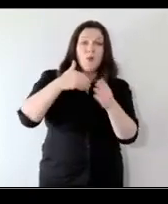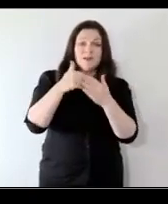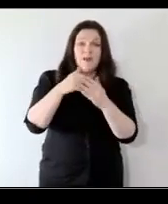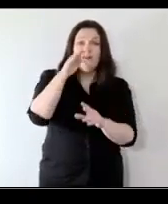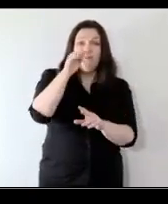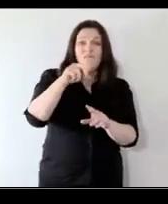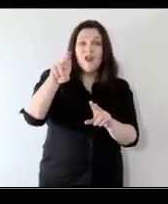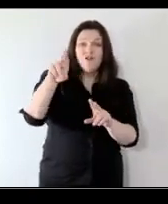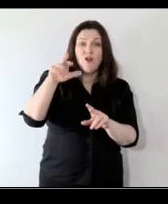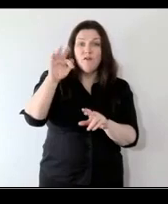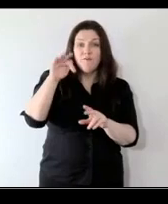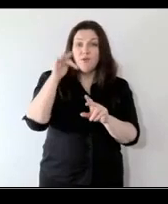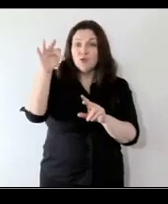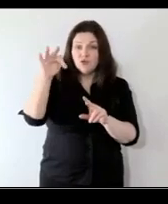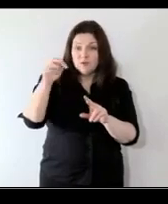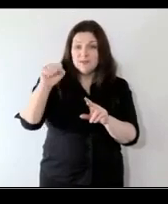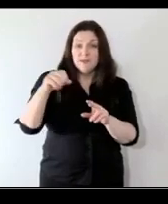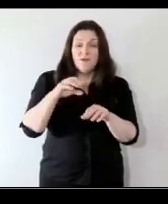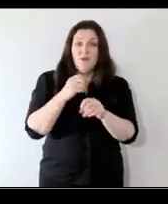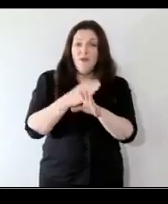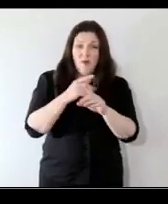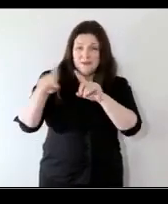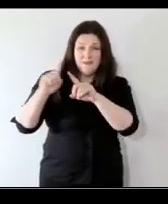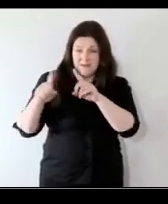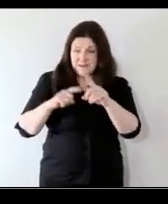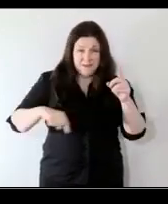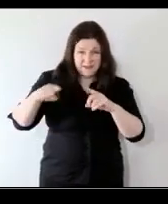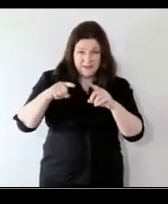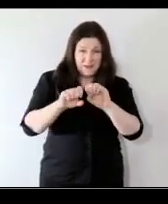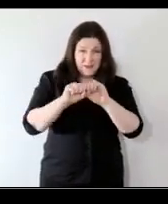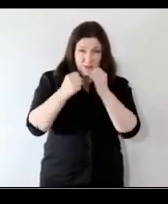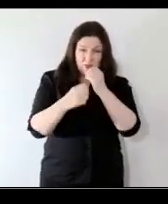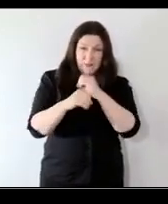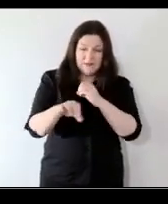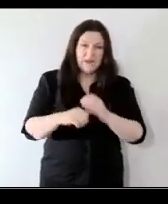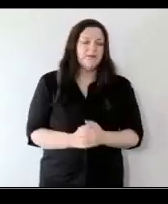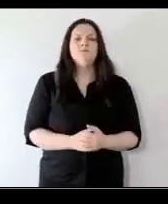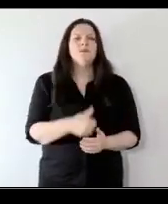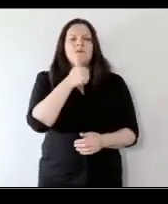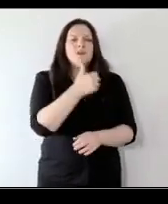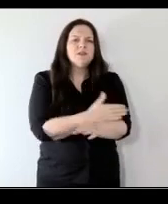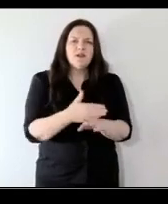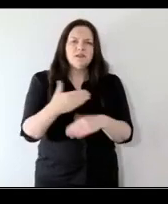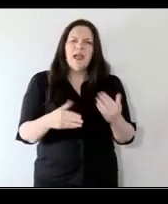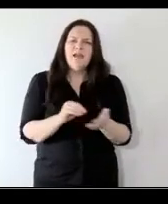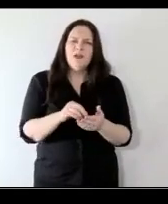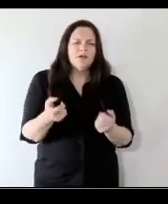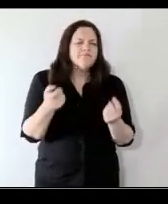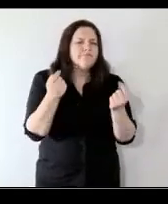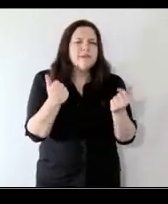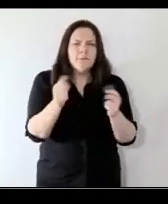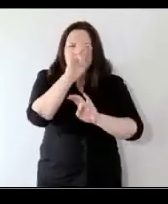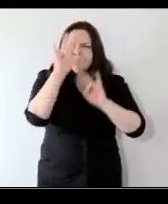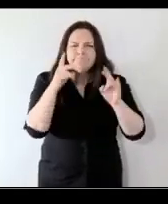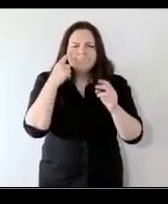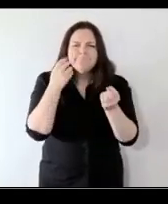Fairmer Futures across all social media platforms. Now to get us started we have a very very simple poll that we'd love for all